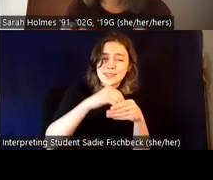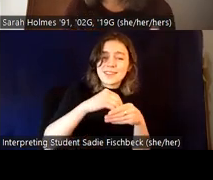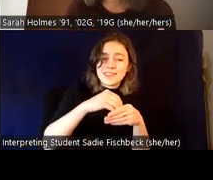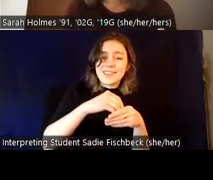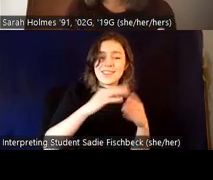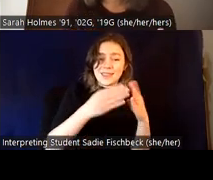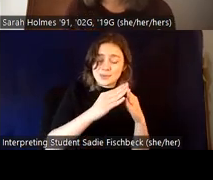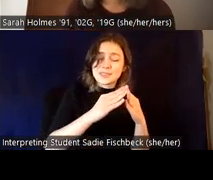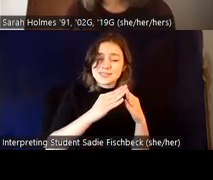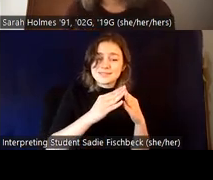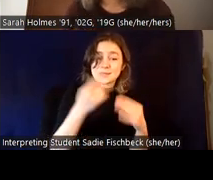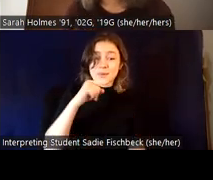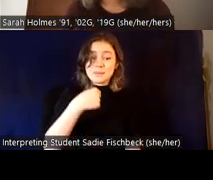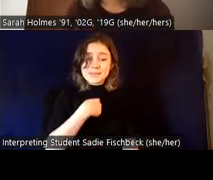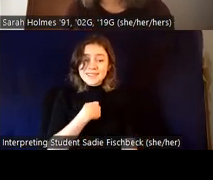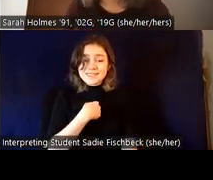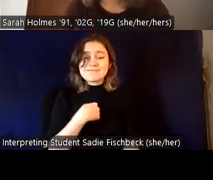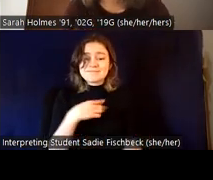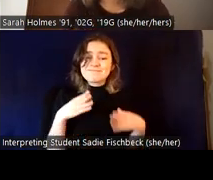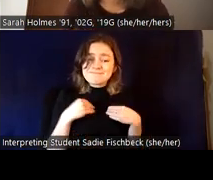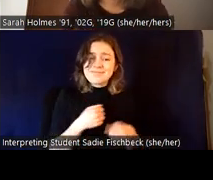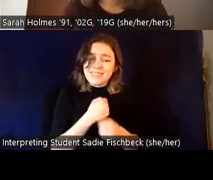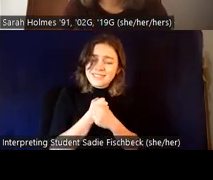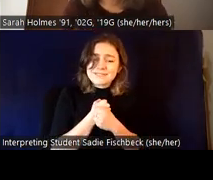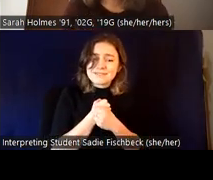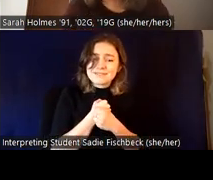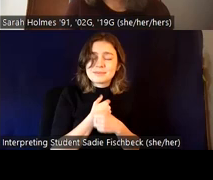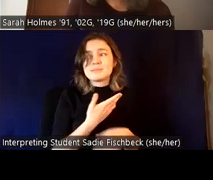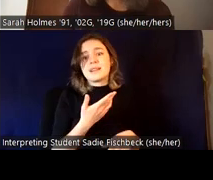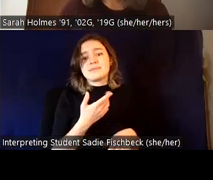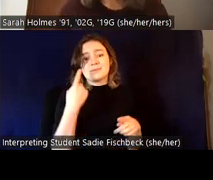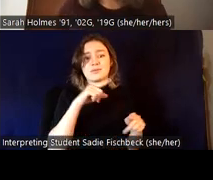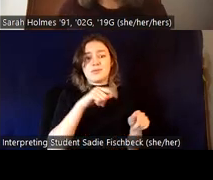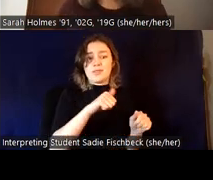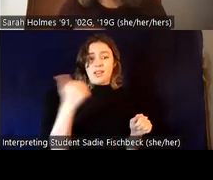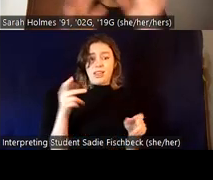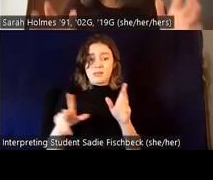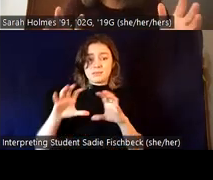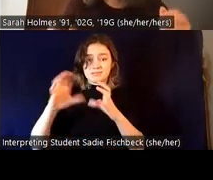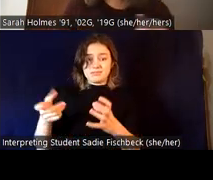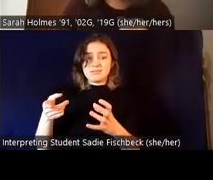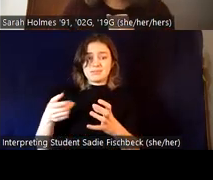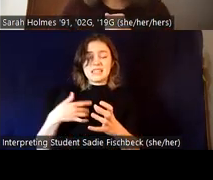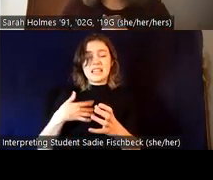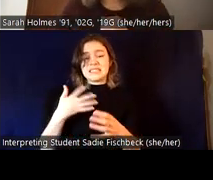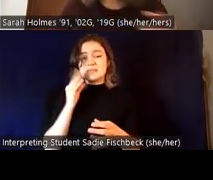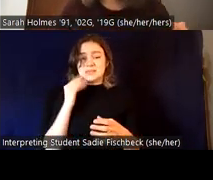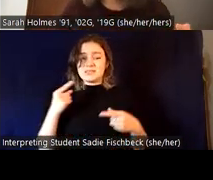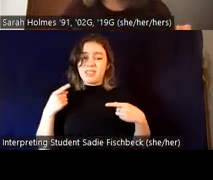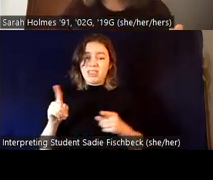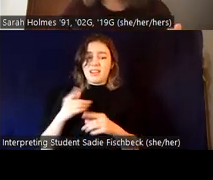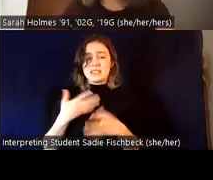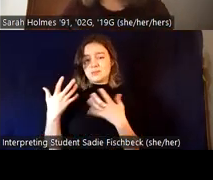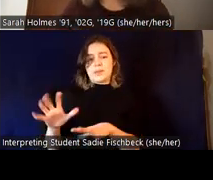it can be a tricky word for some people because it has been used very hurtfully for many. So, so this is our continuum. Some